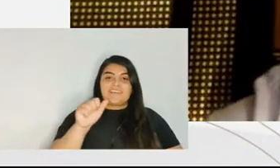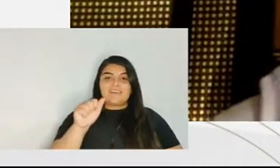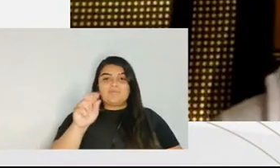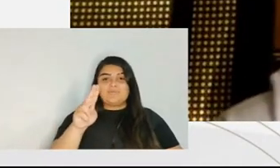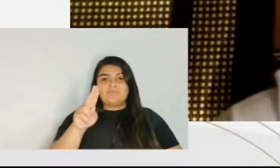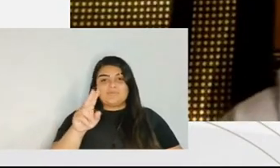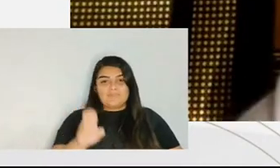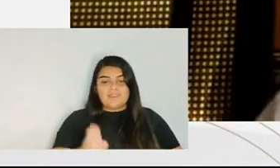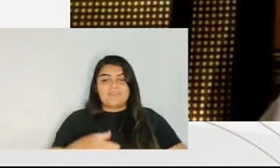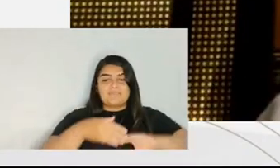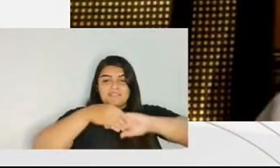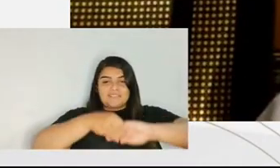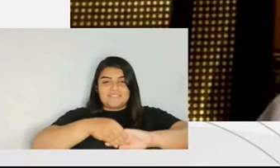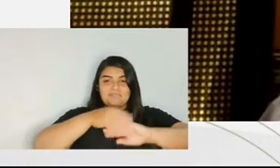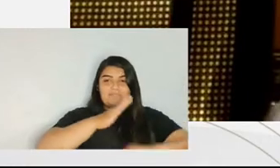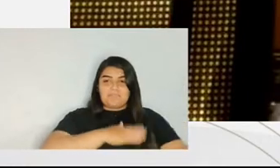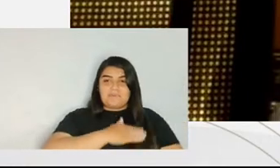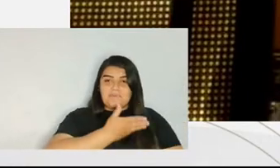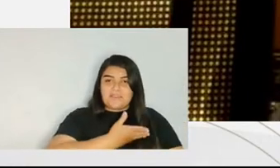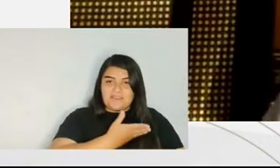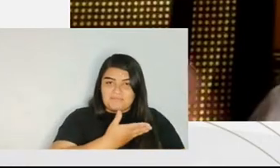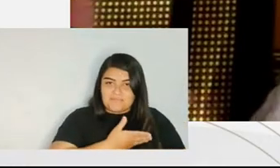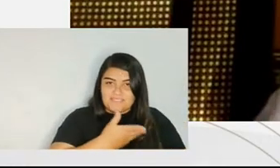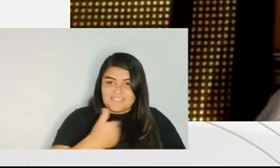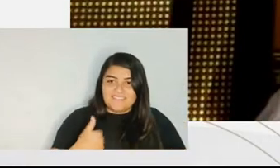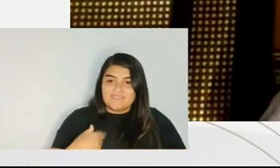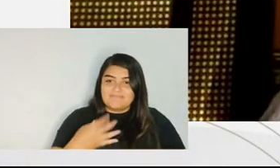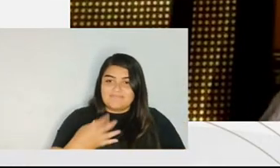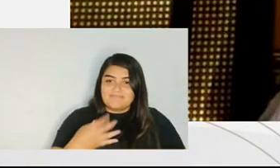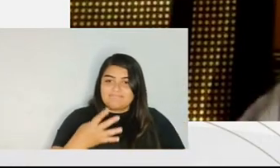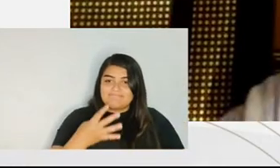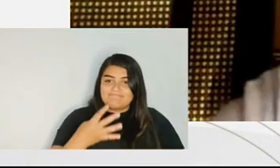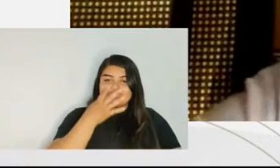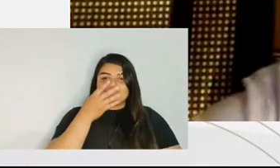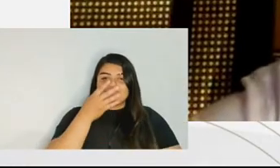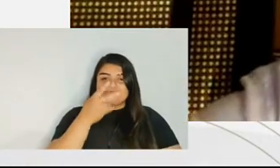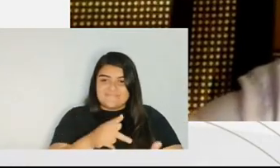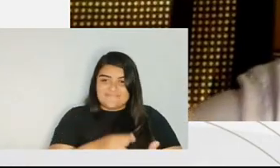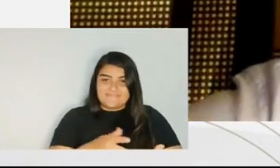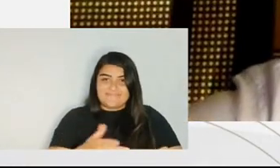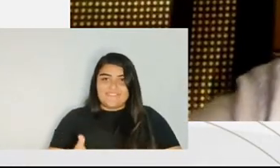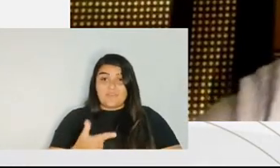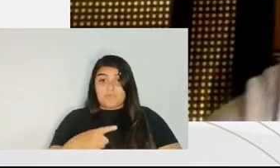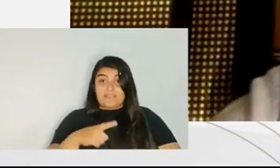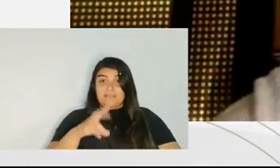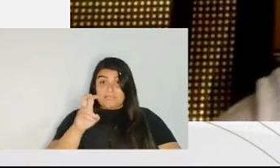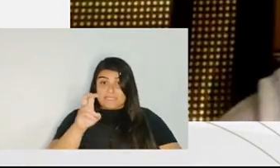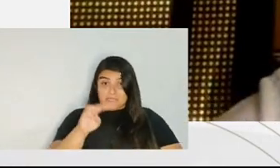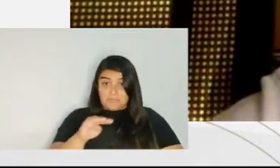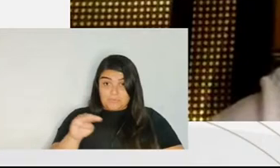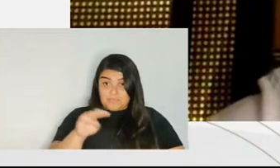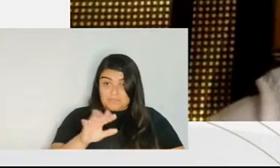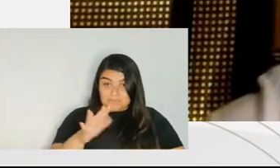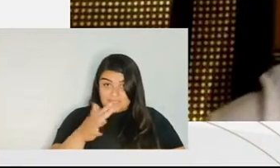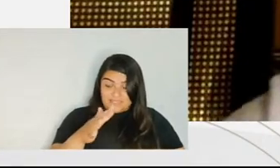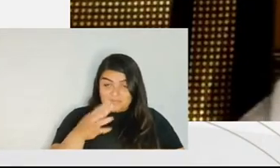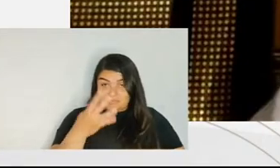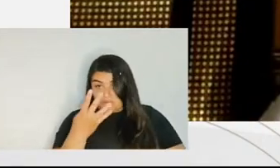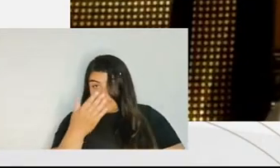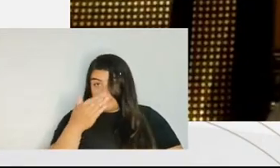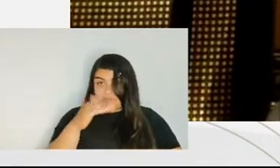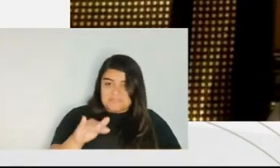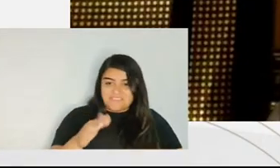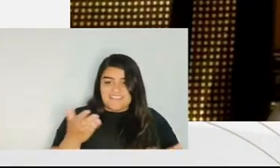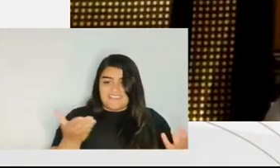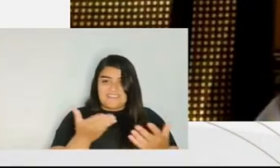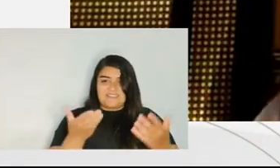so salve line i salute you i really admire you a lot and i'm only have five minutes so i'm